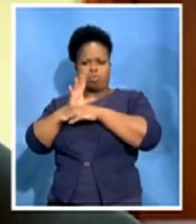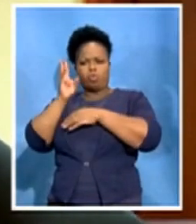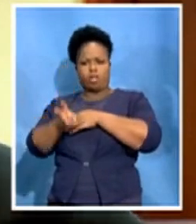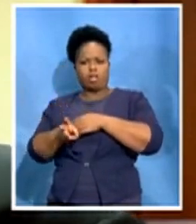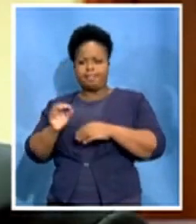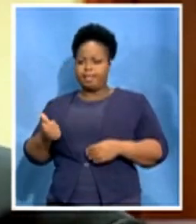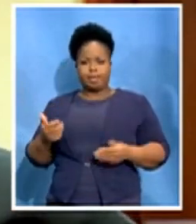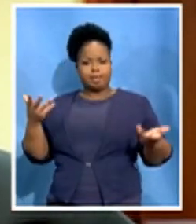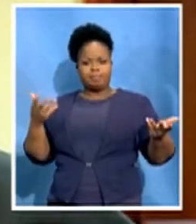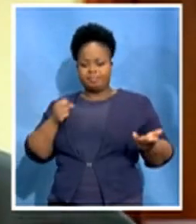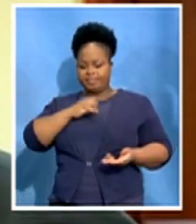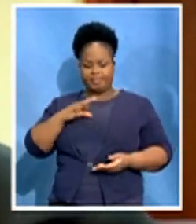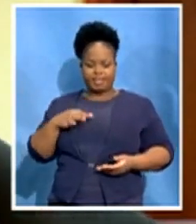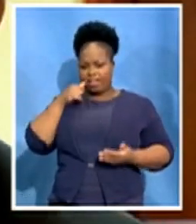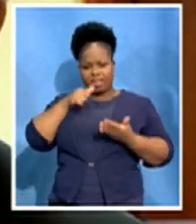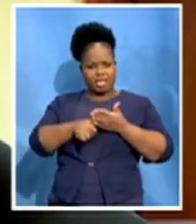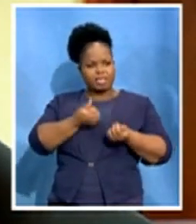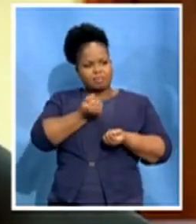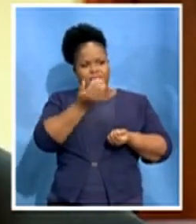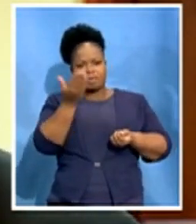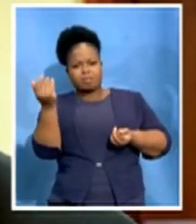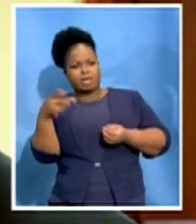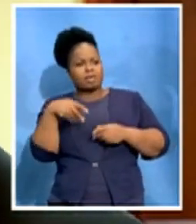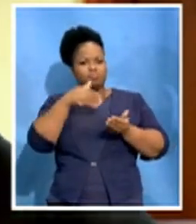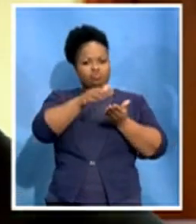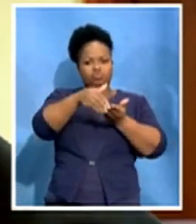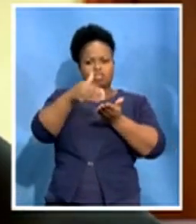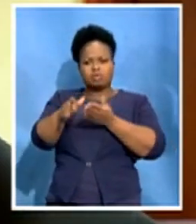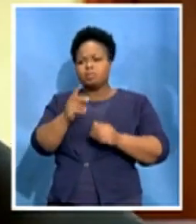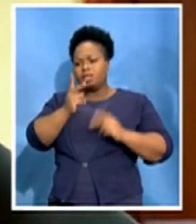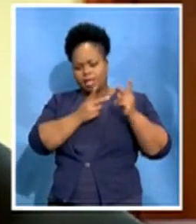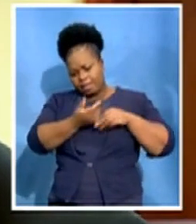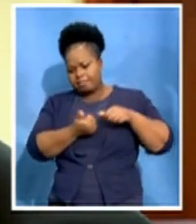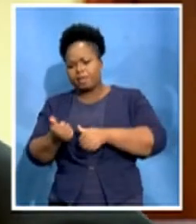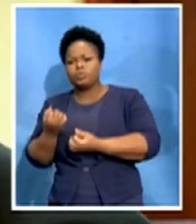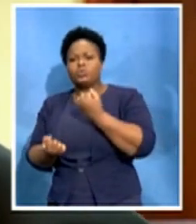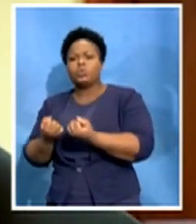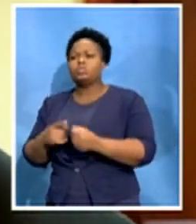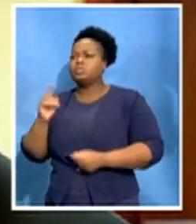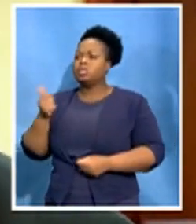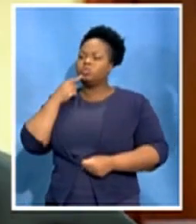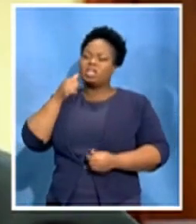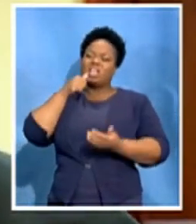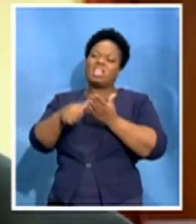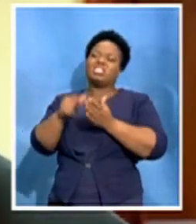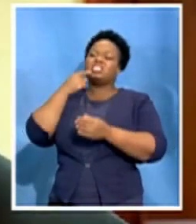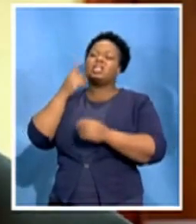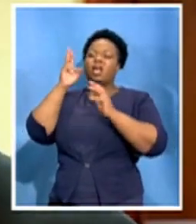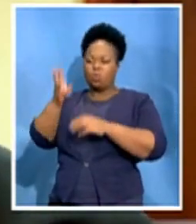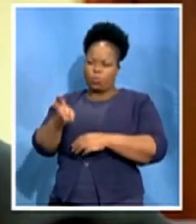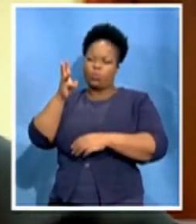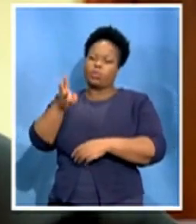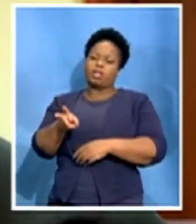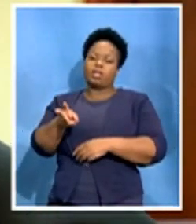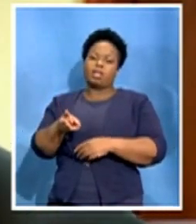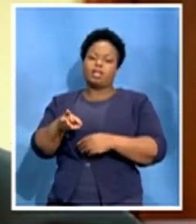termination letters. When we re-enroll the matter, suddenly there comes a letter that says we are going to extend or we are going